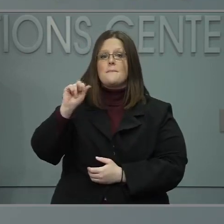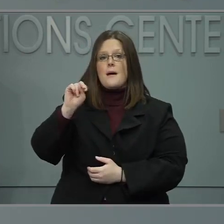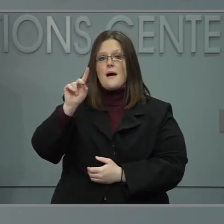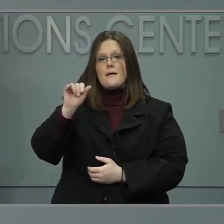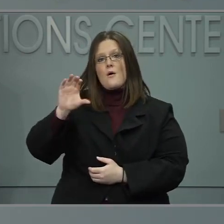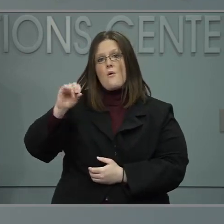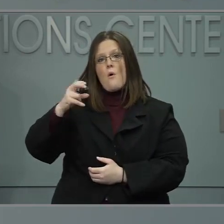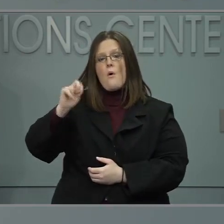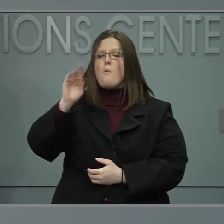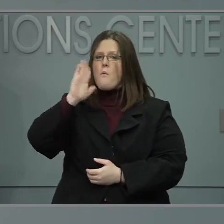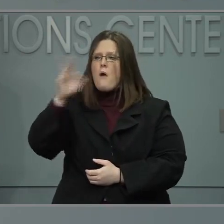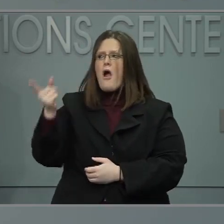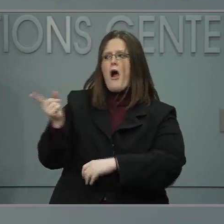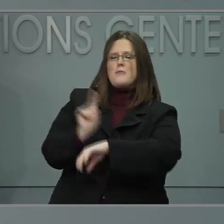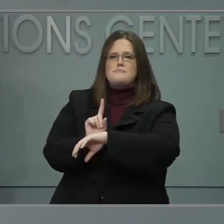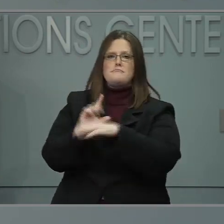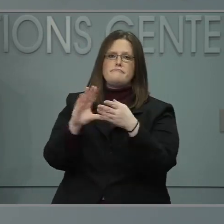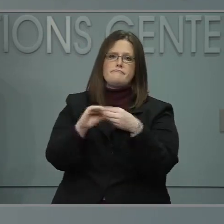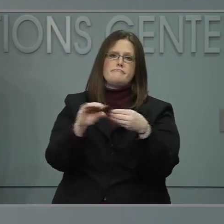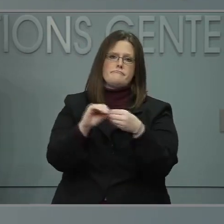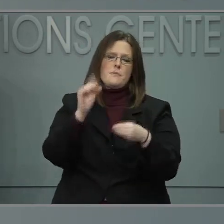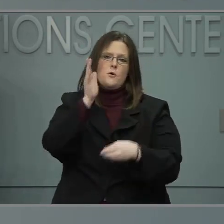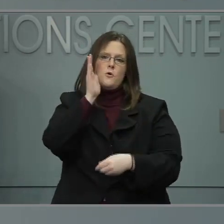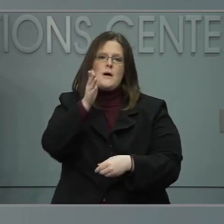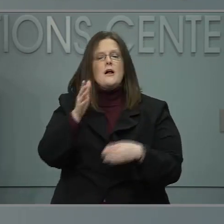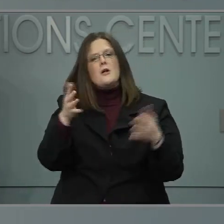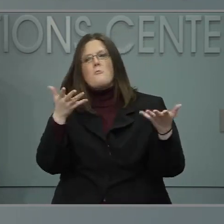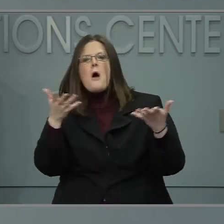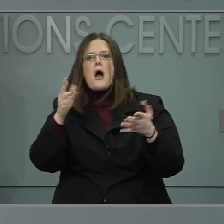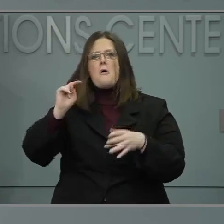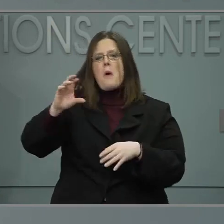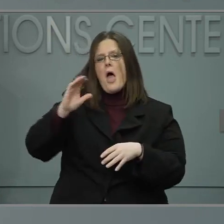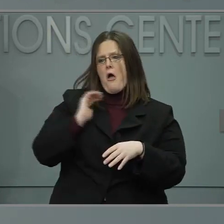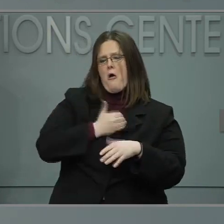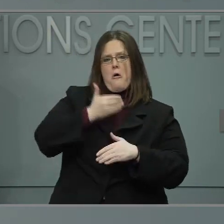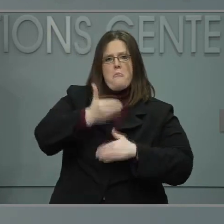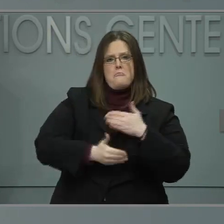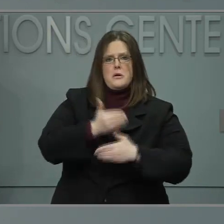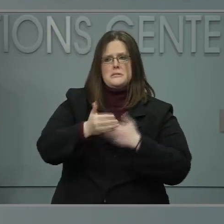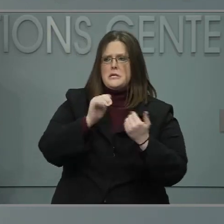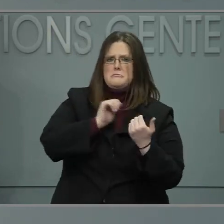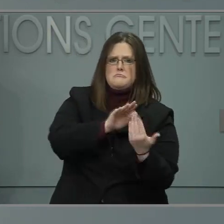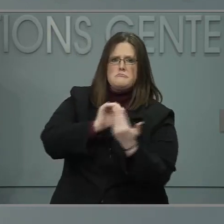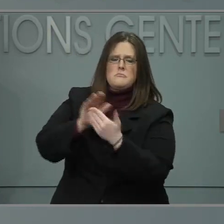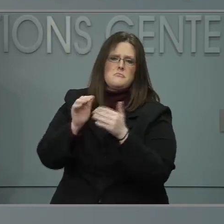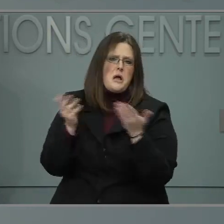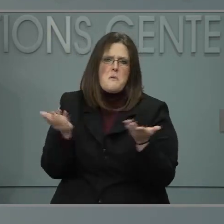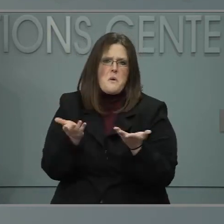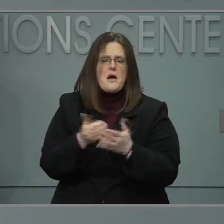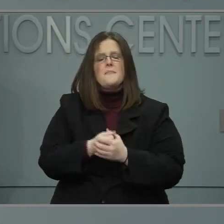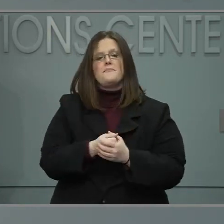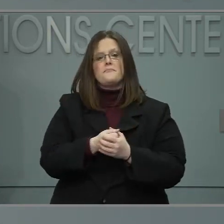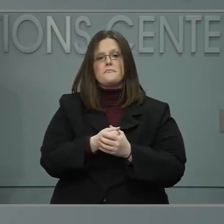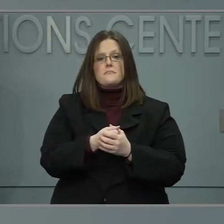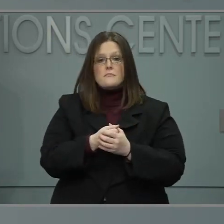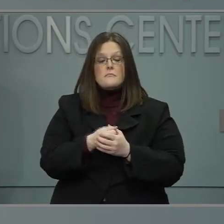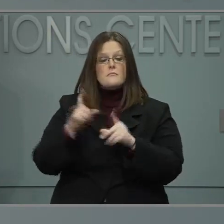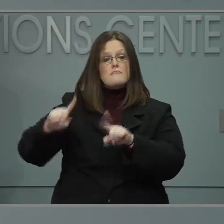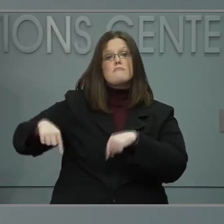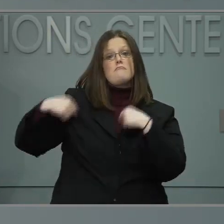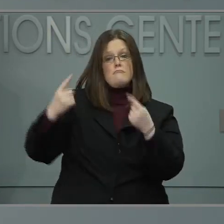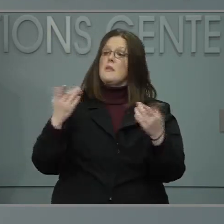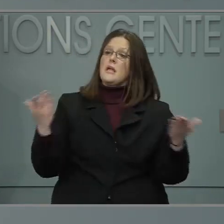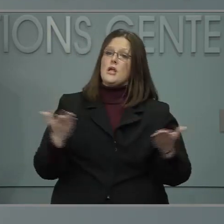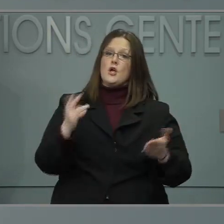few minutes, those steps that we're taking in a few minutes. North Carolina is making some progress in improving improving vaccine